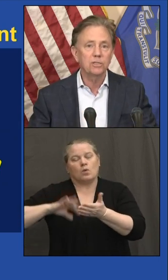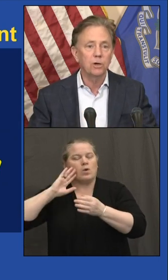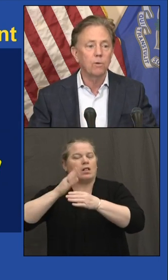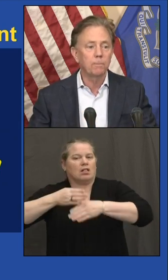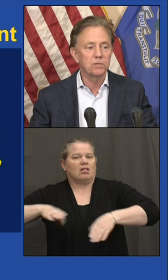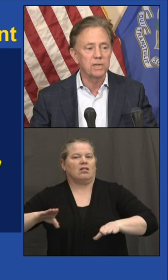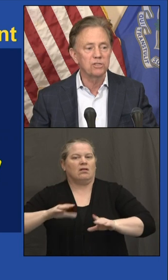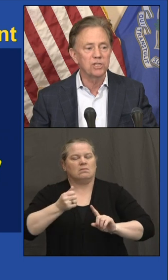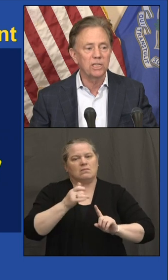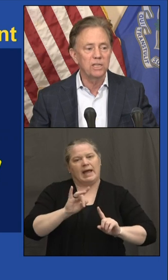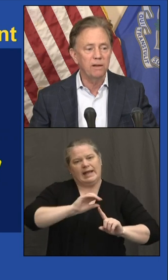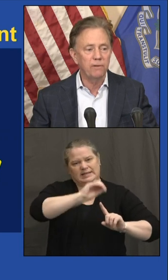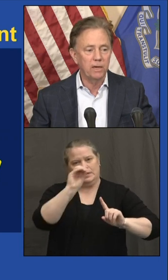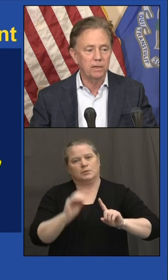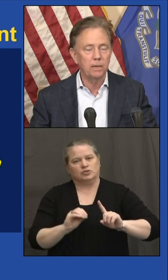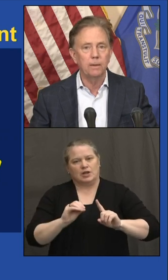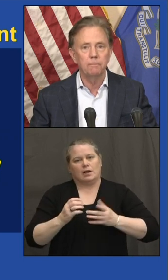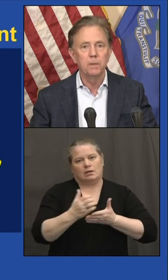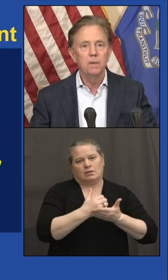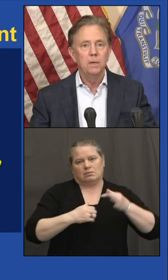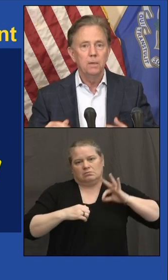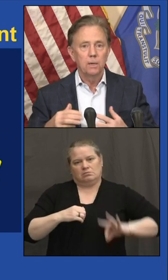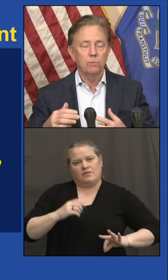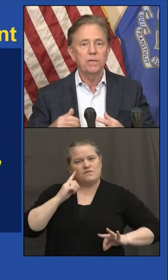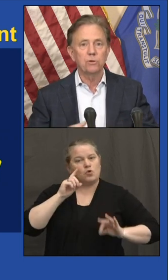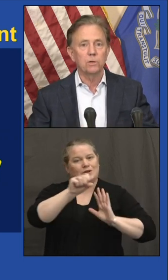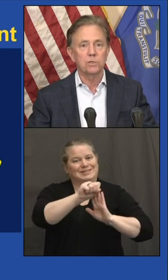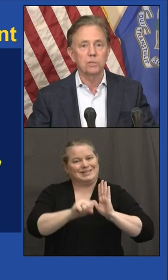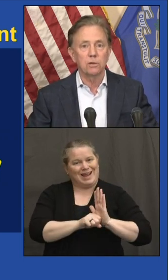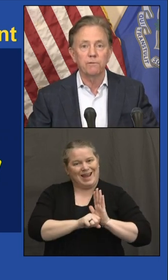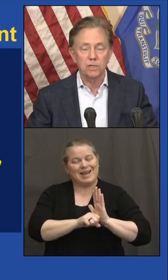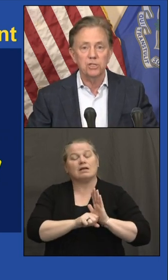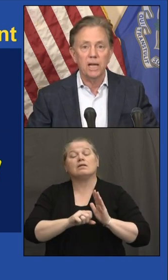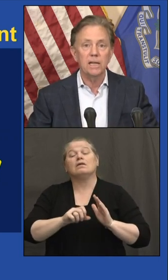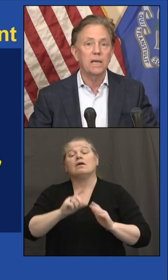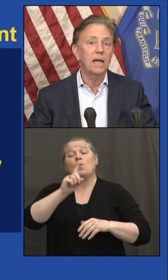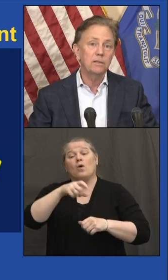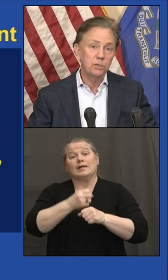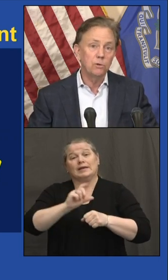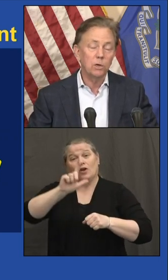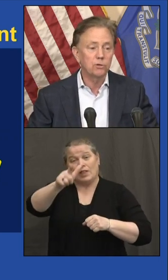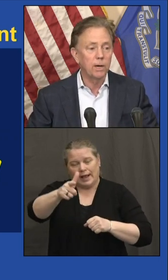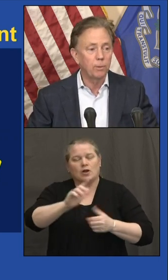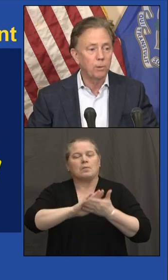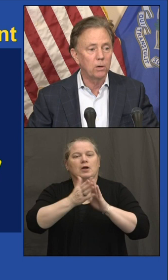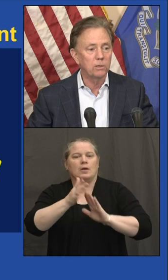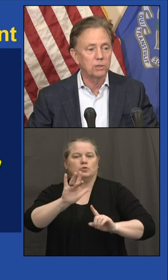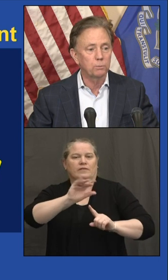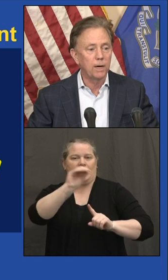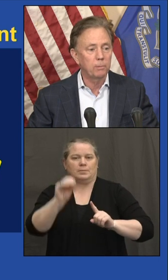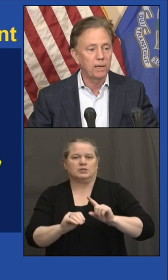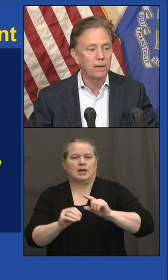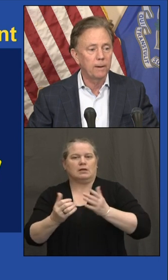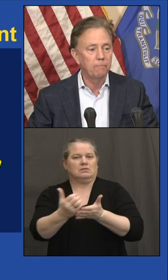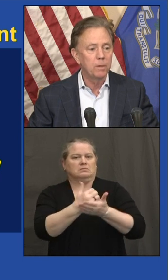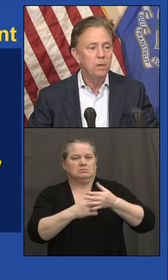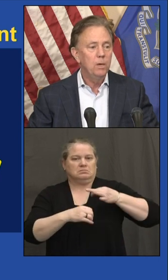five. That's going to represent significant resources for the state and to our tribal partners.